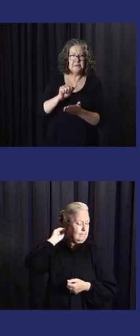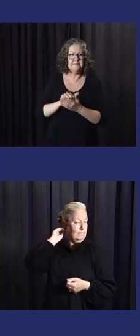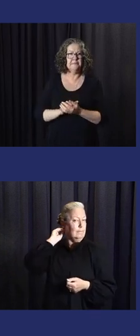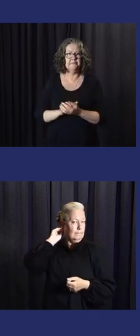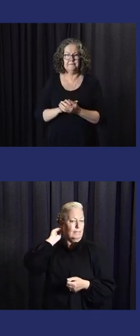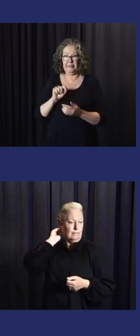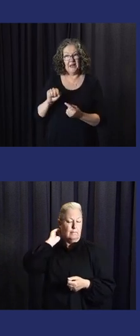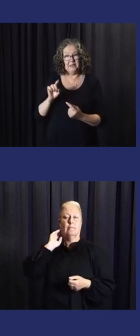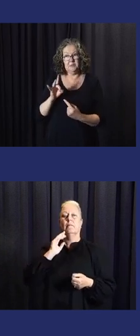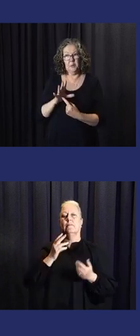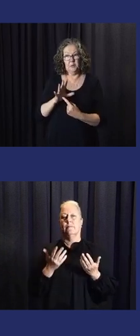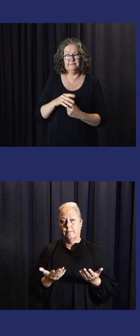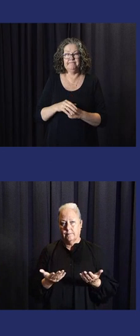learned.